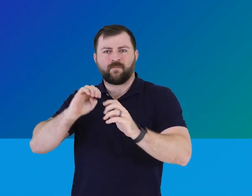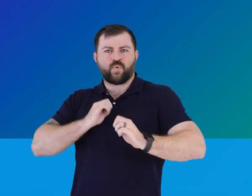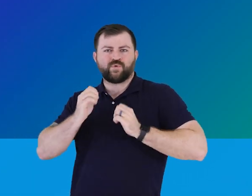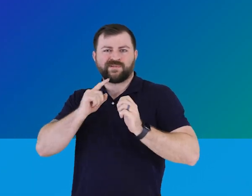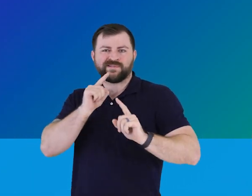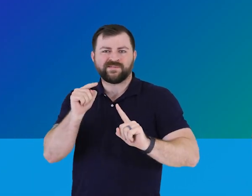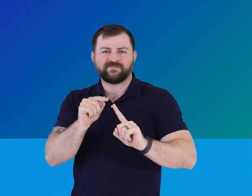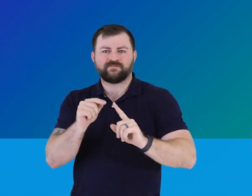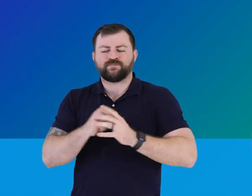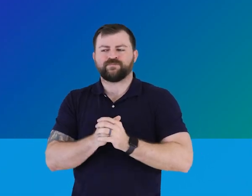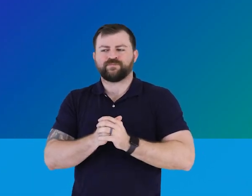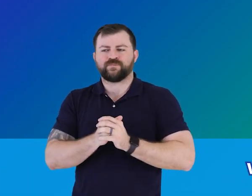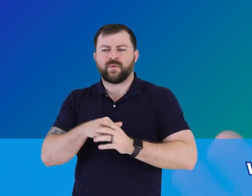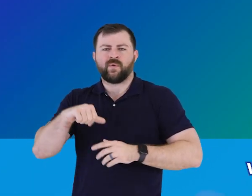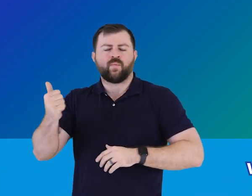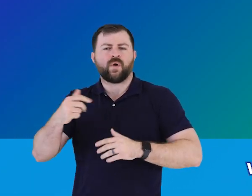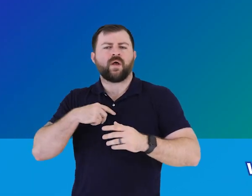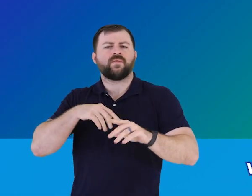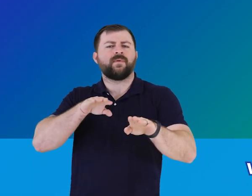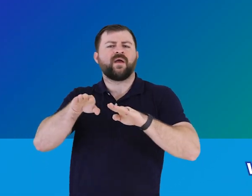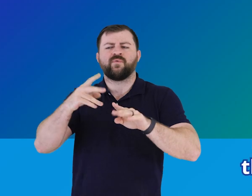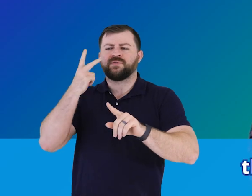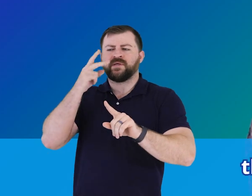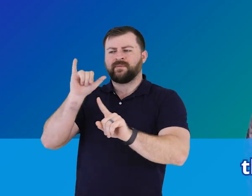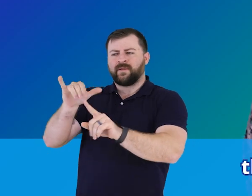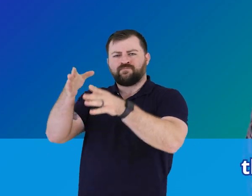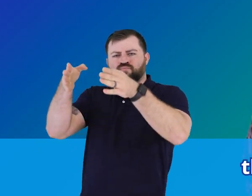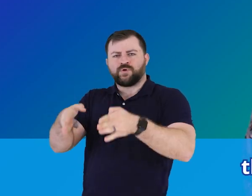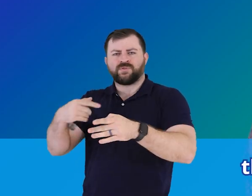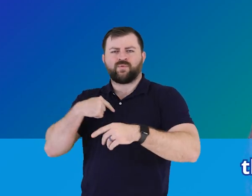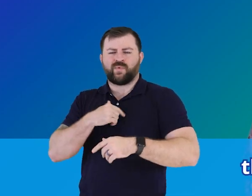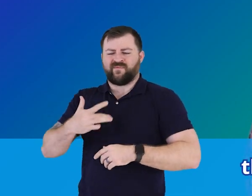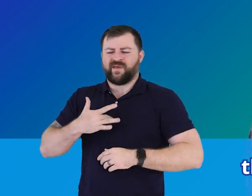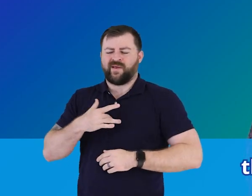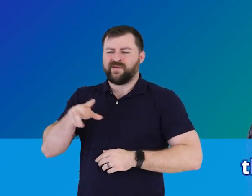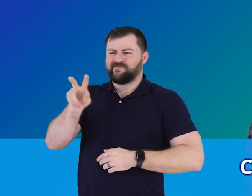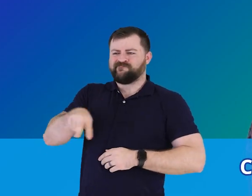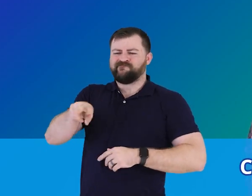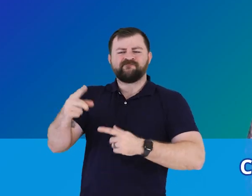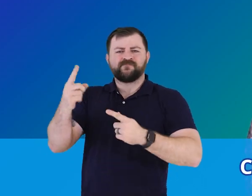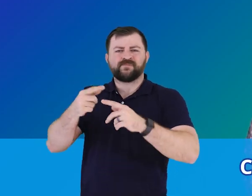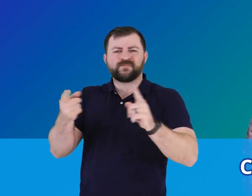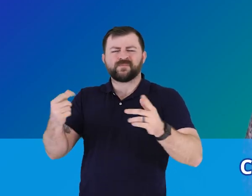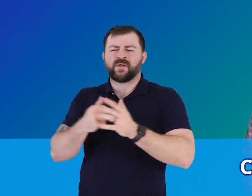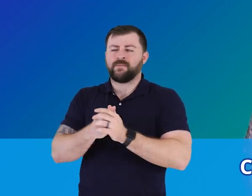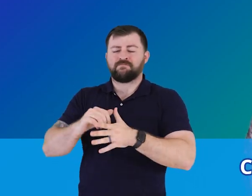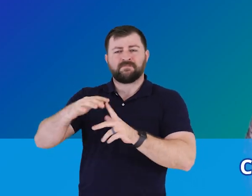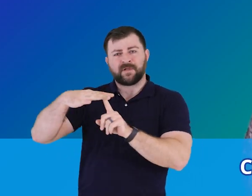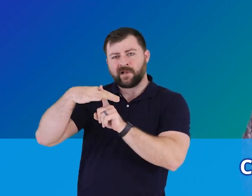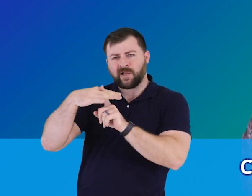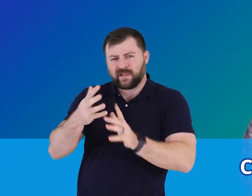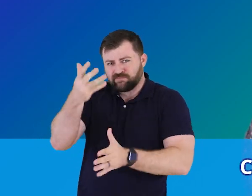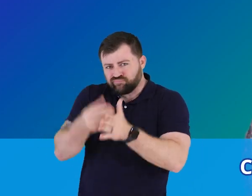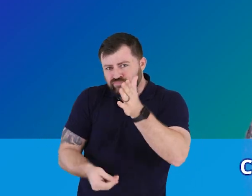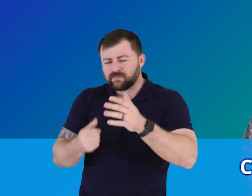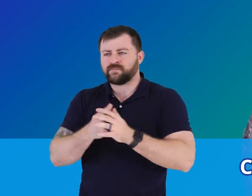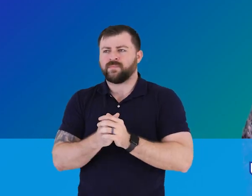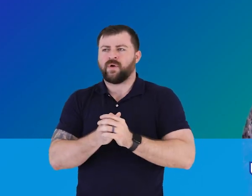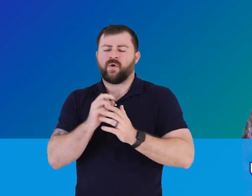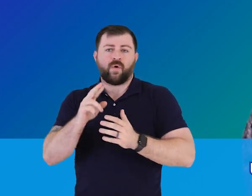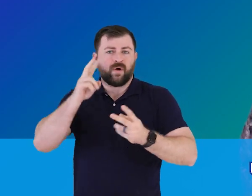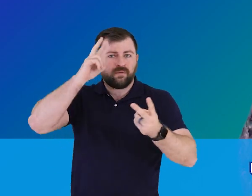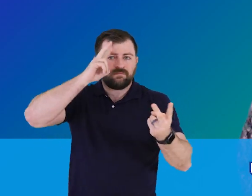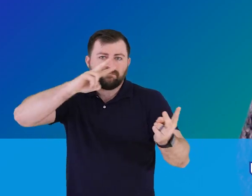What specific behaviors are we seeing in the other person that's making us feel this way? Could we be missing context or